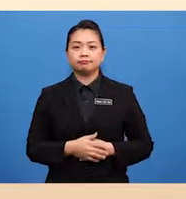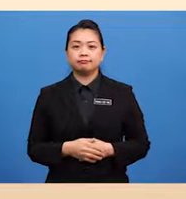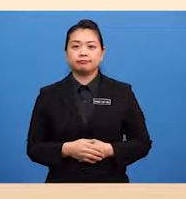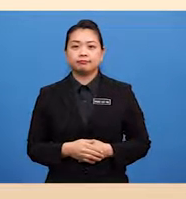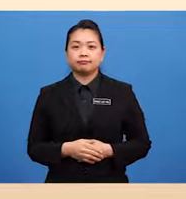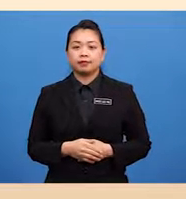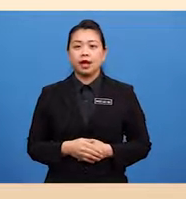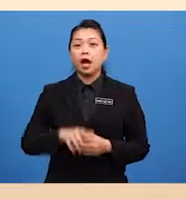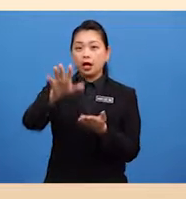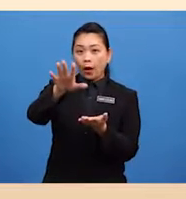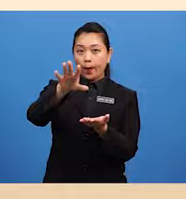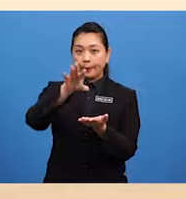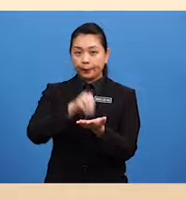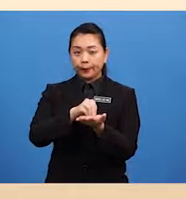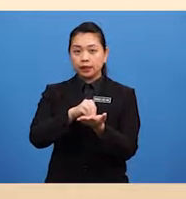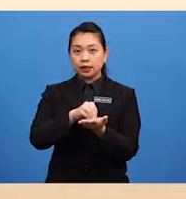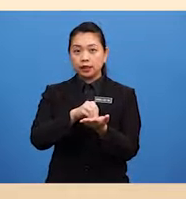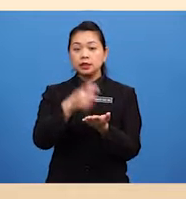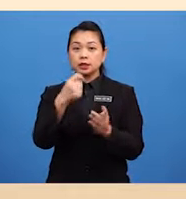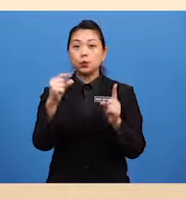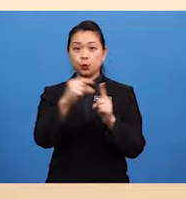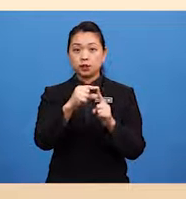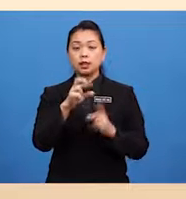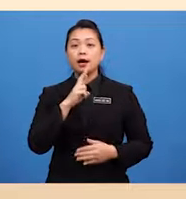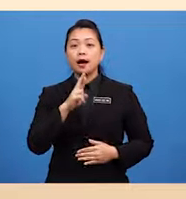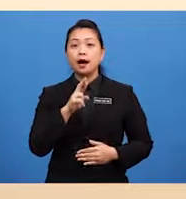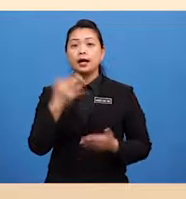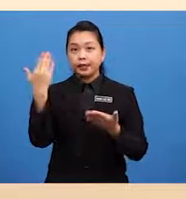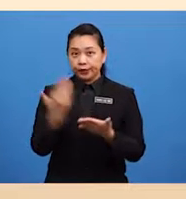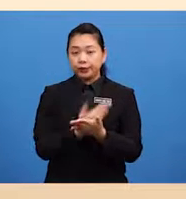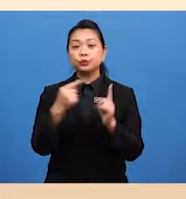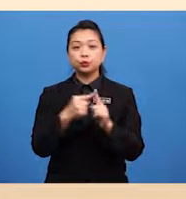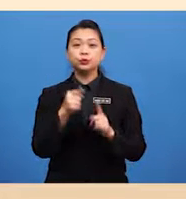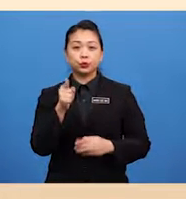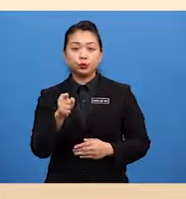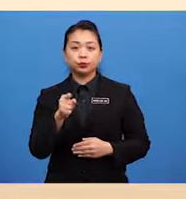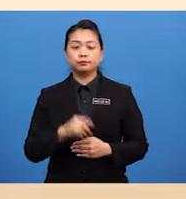Copy the words that are new to you from my circle map